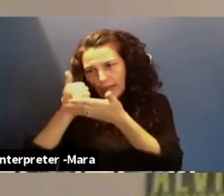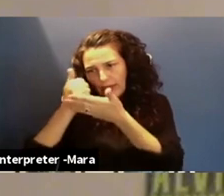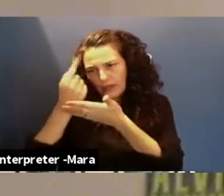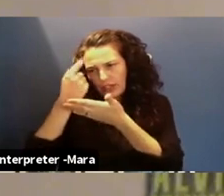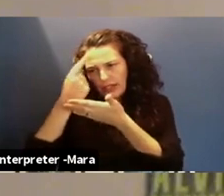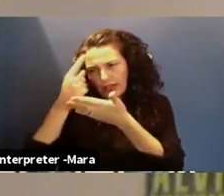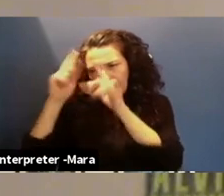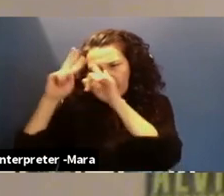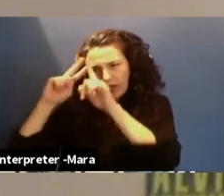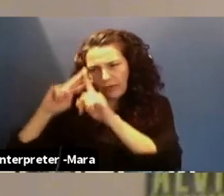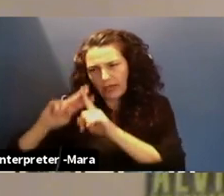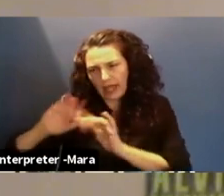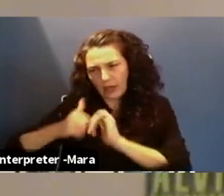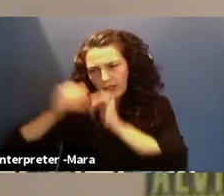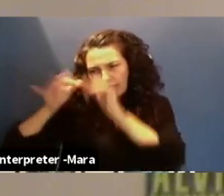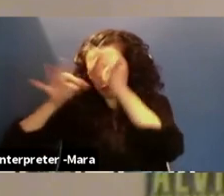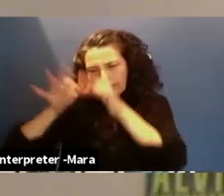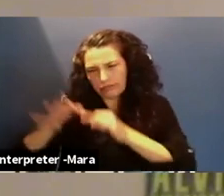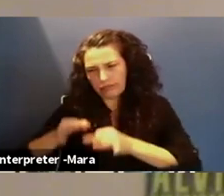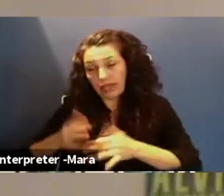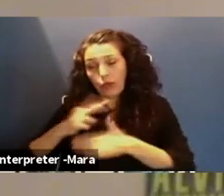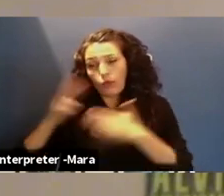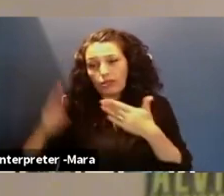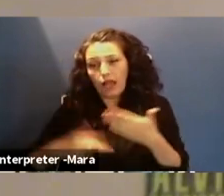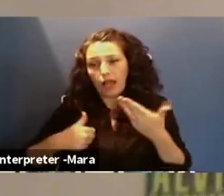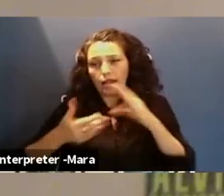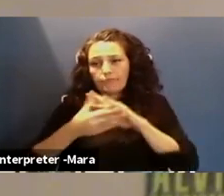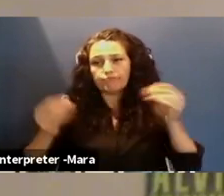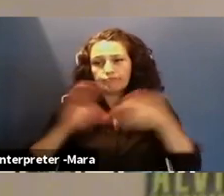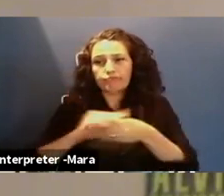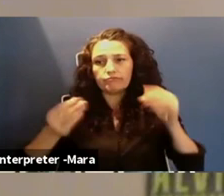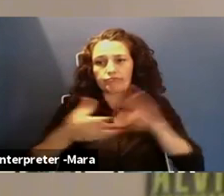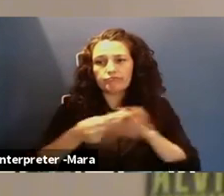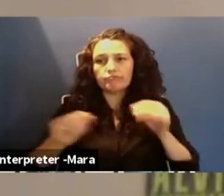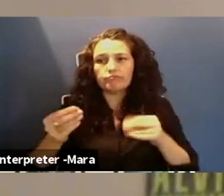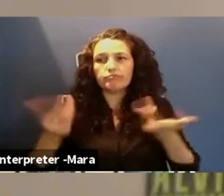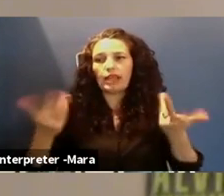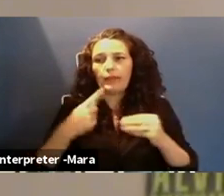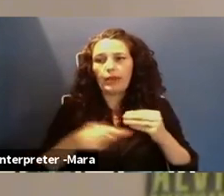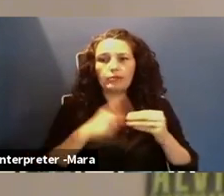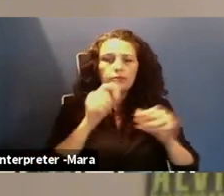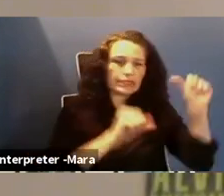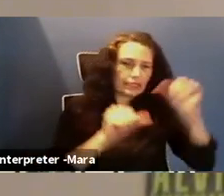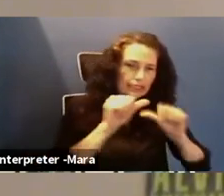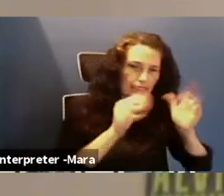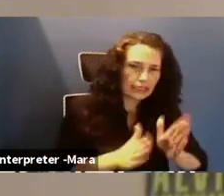is me telling stories about science and scientists in the media as a science communicator.